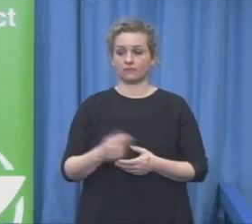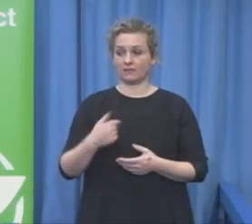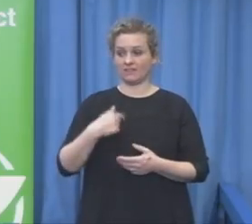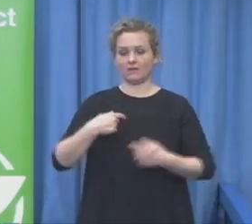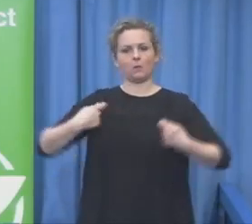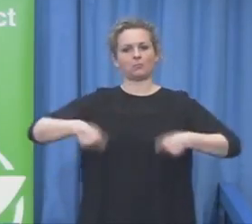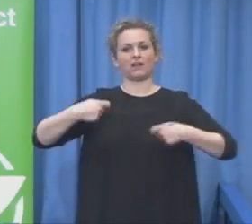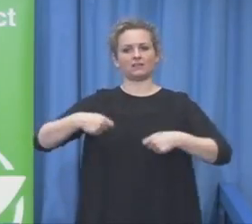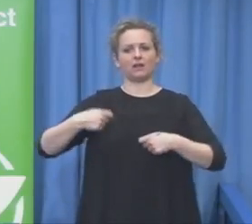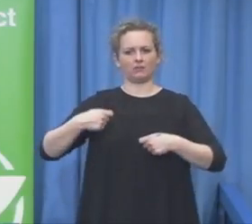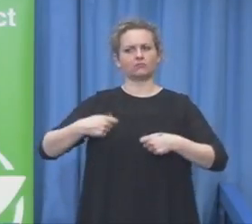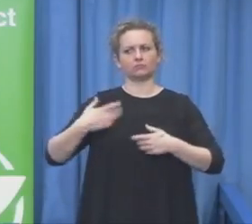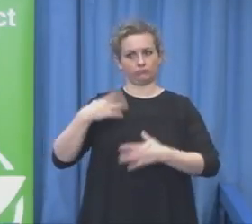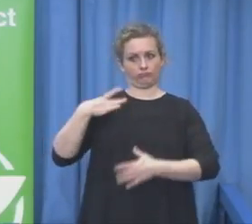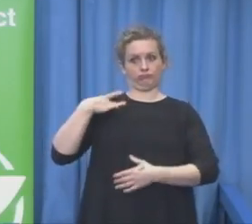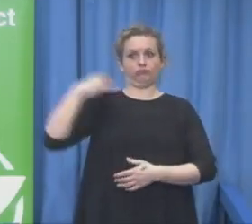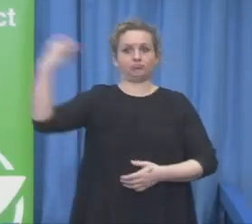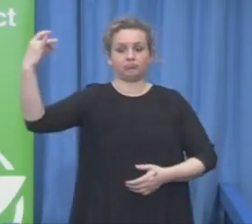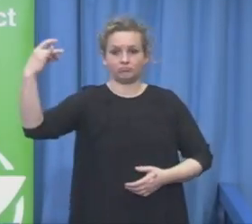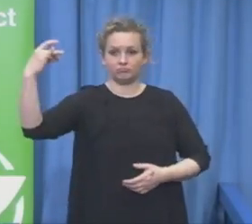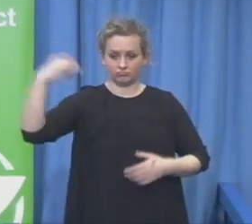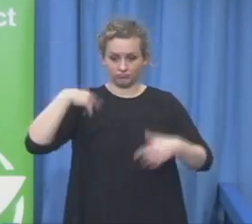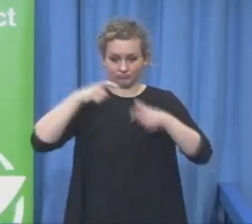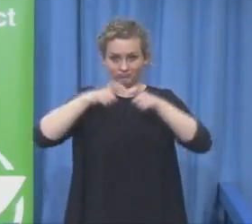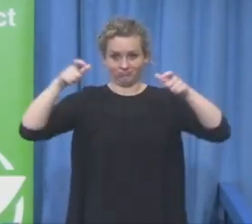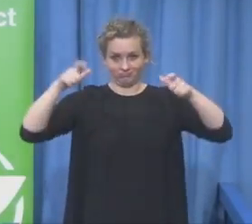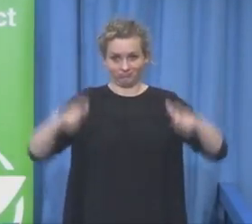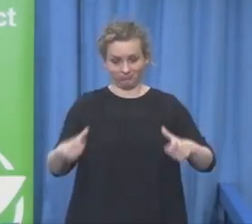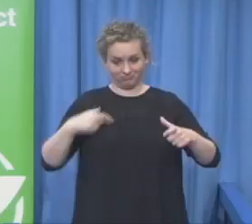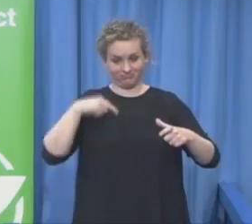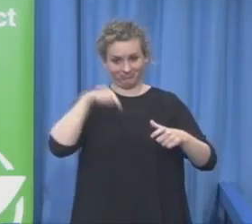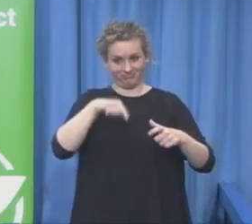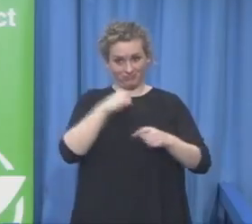I will start next year, the four-year period.